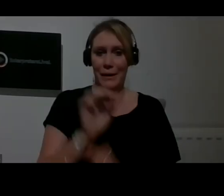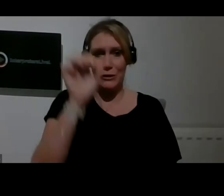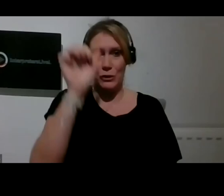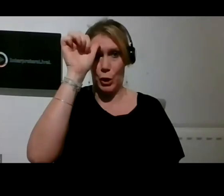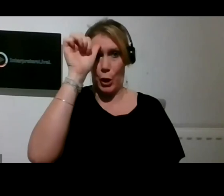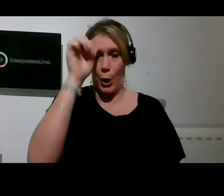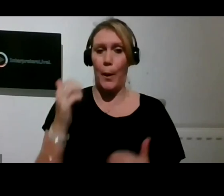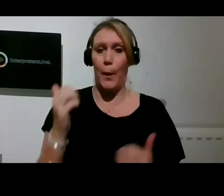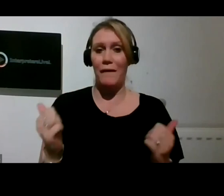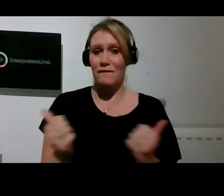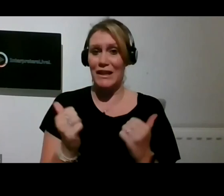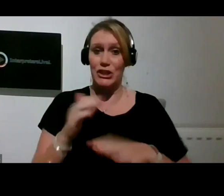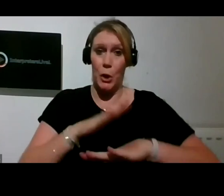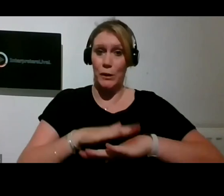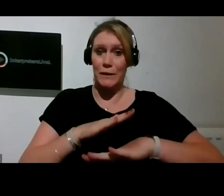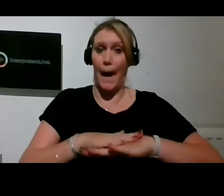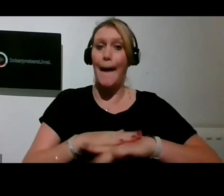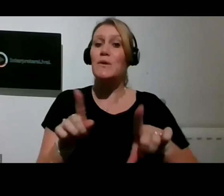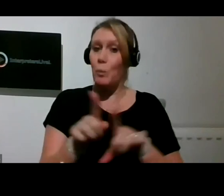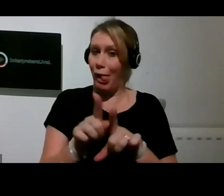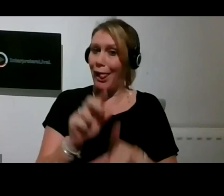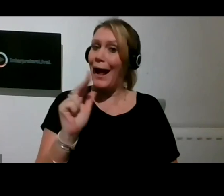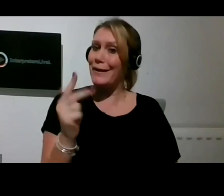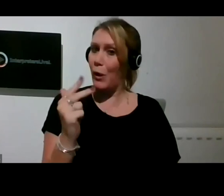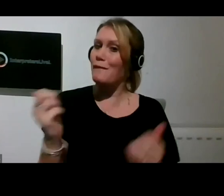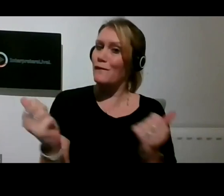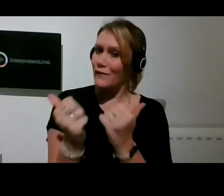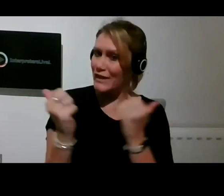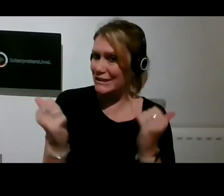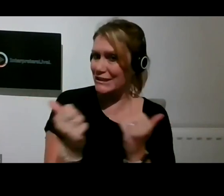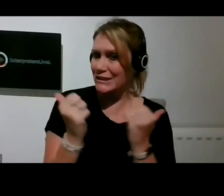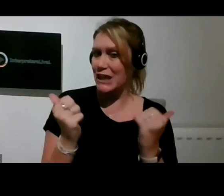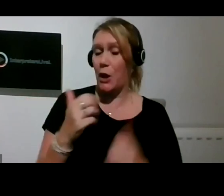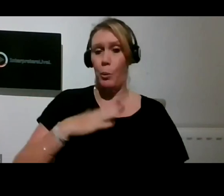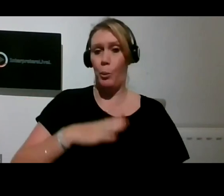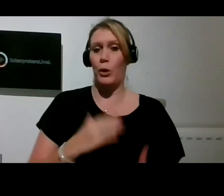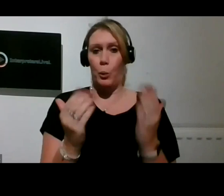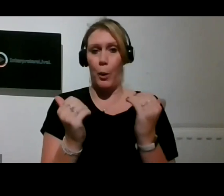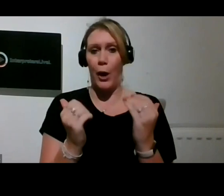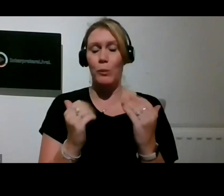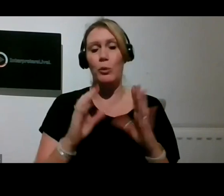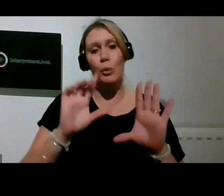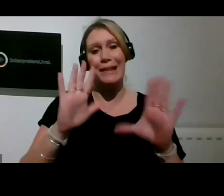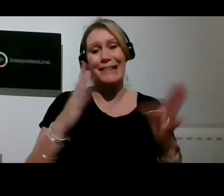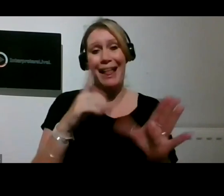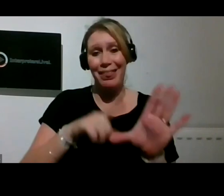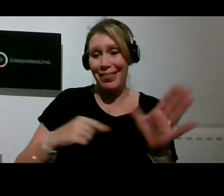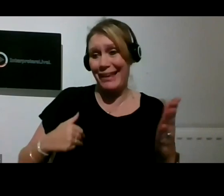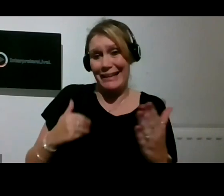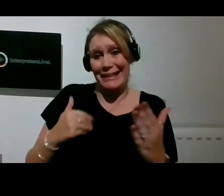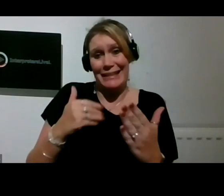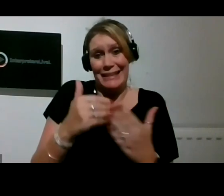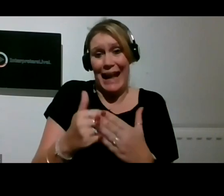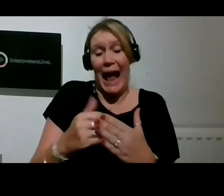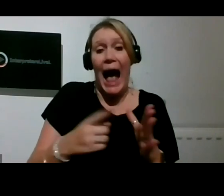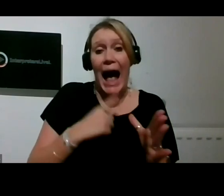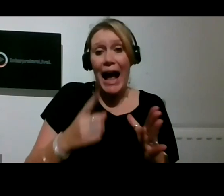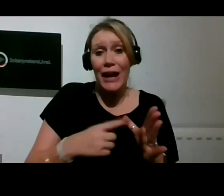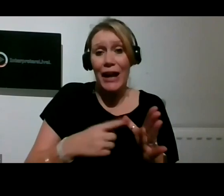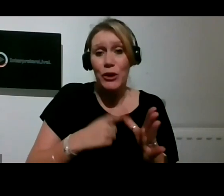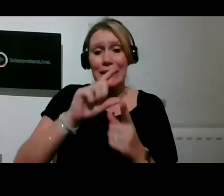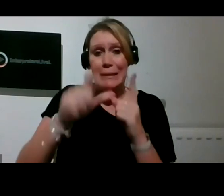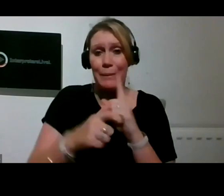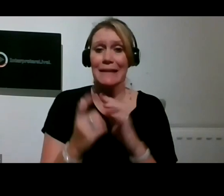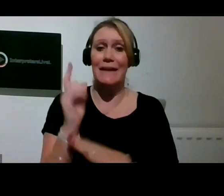I'd like officially to welcome you to the 10th annual Together Disability History Month Festival and